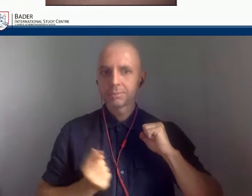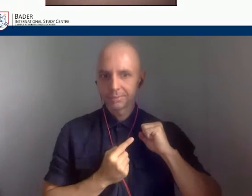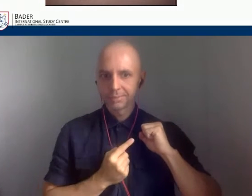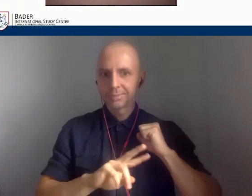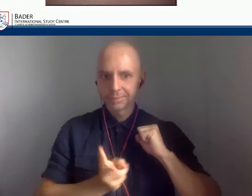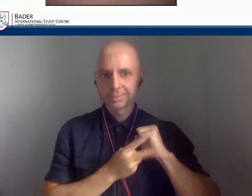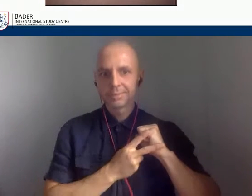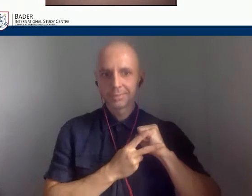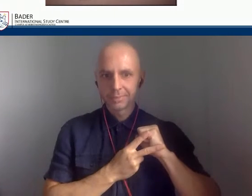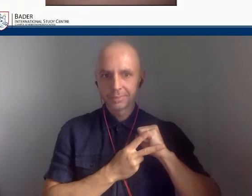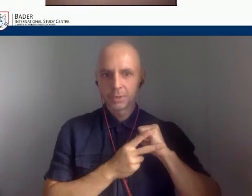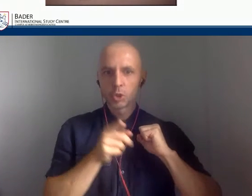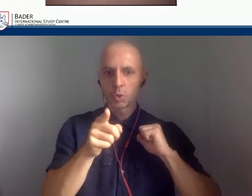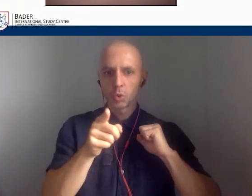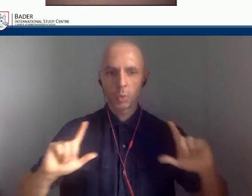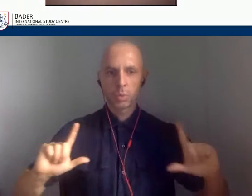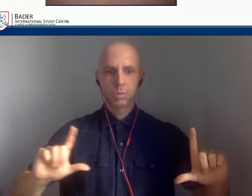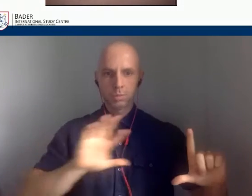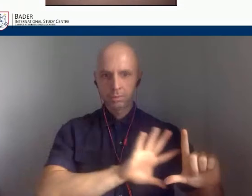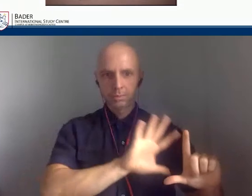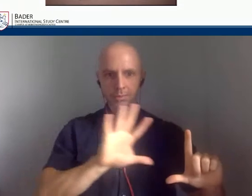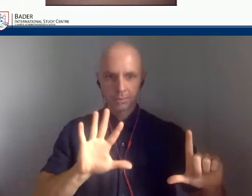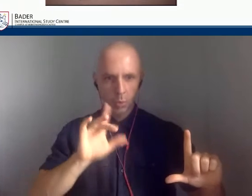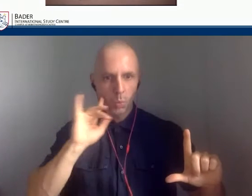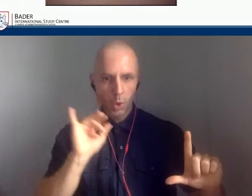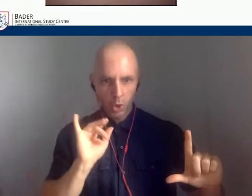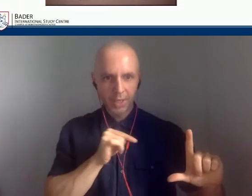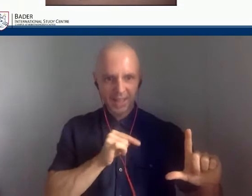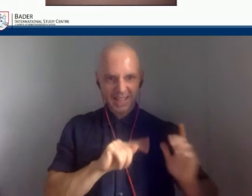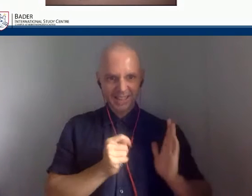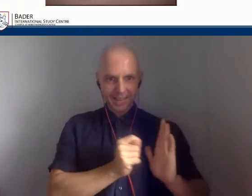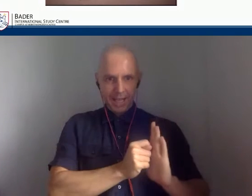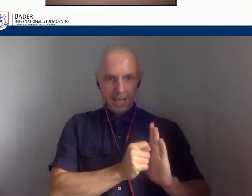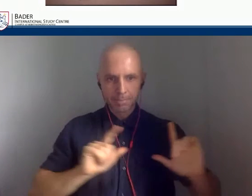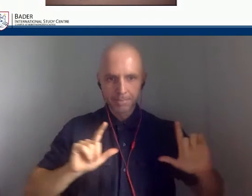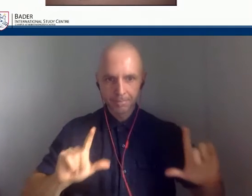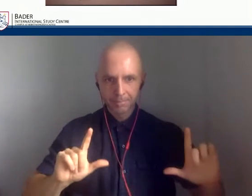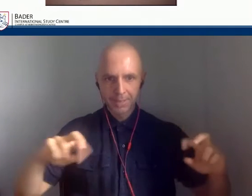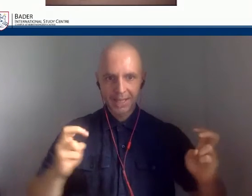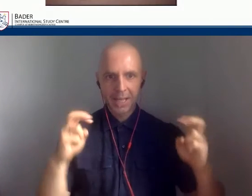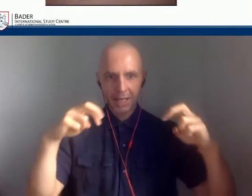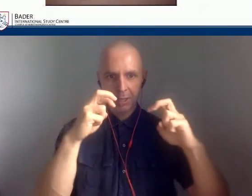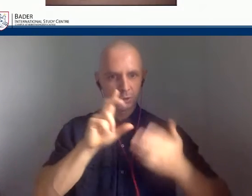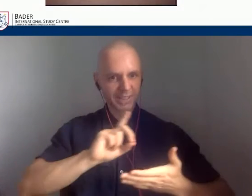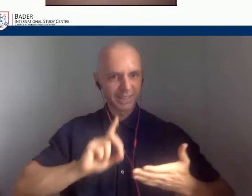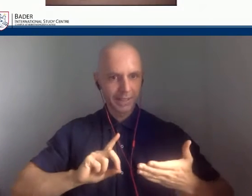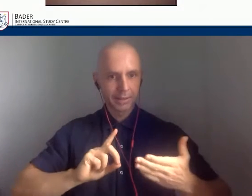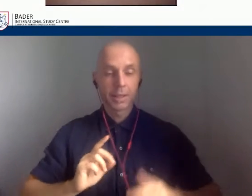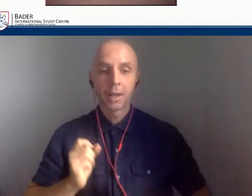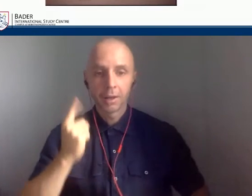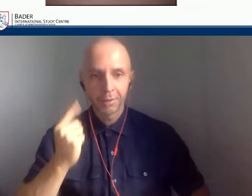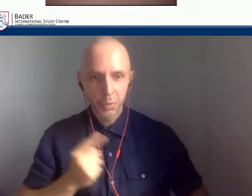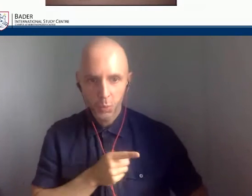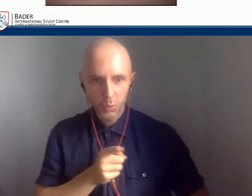clear what things were like at some point in time. Now we in our homes today are